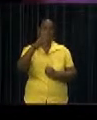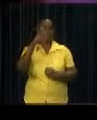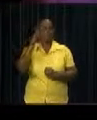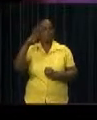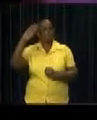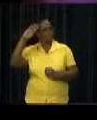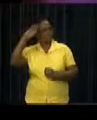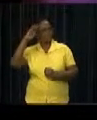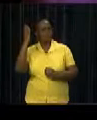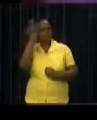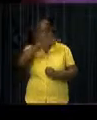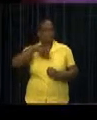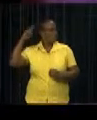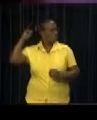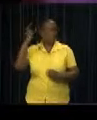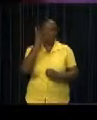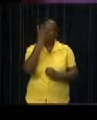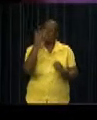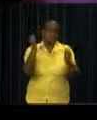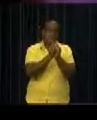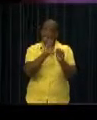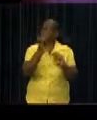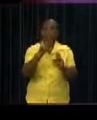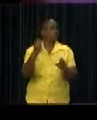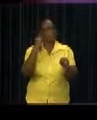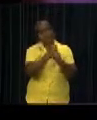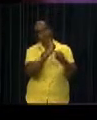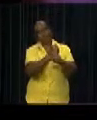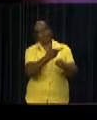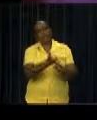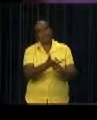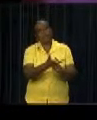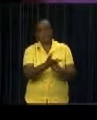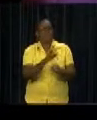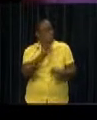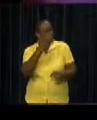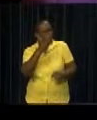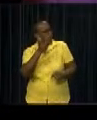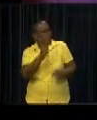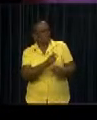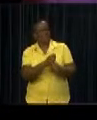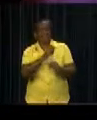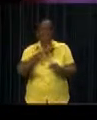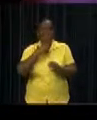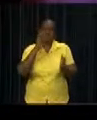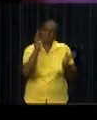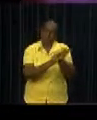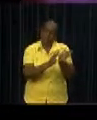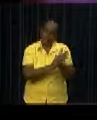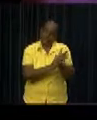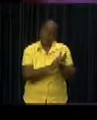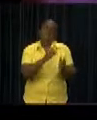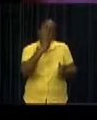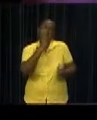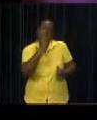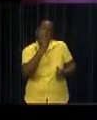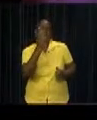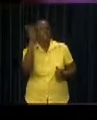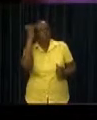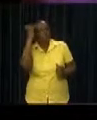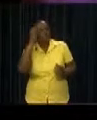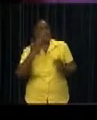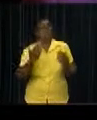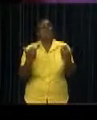CAPAS, started placing speeding cameras in order to measure the speeds of road users. However, due to some